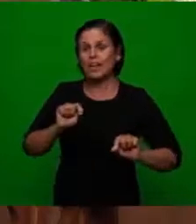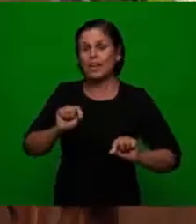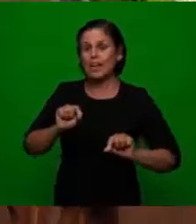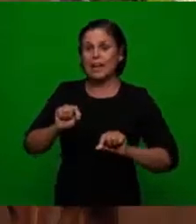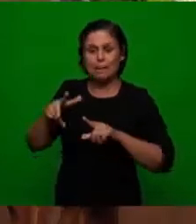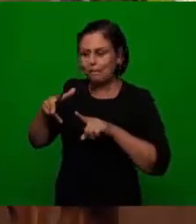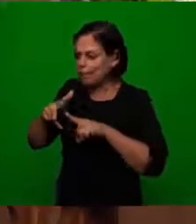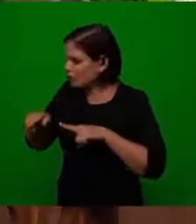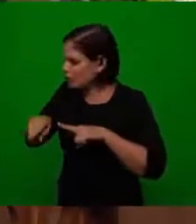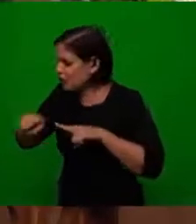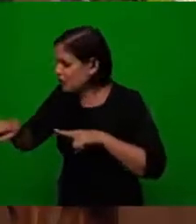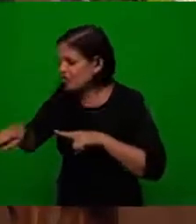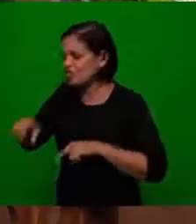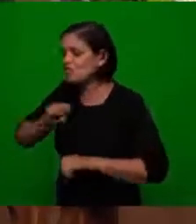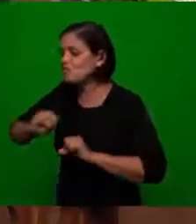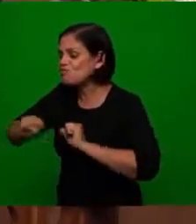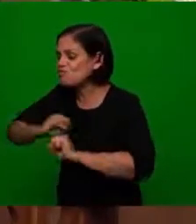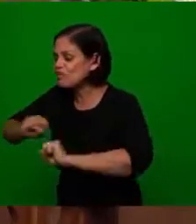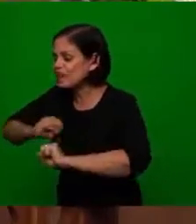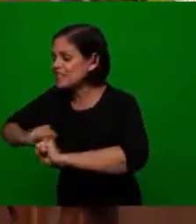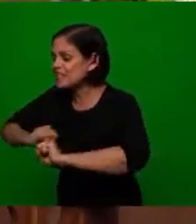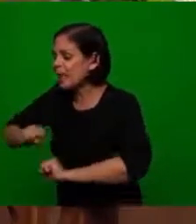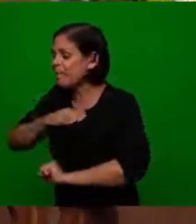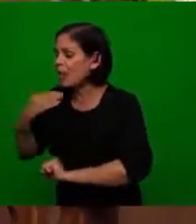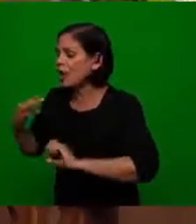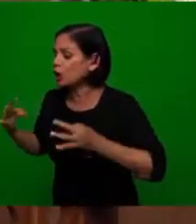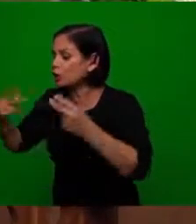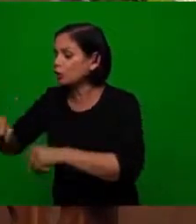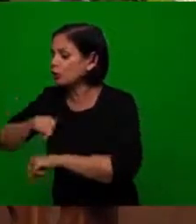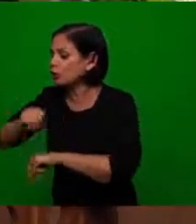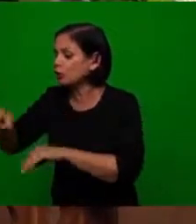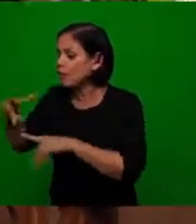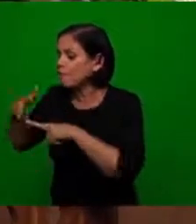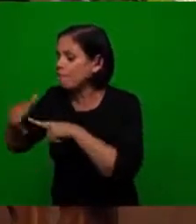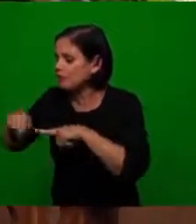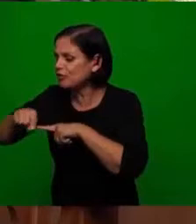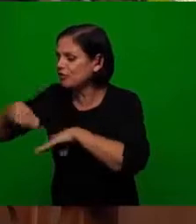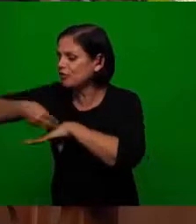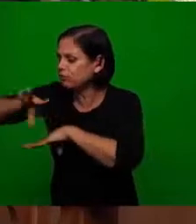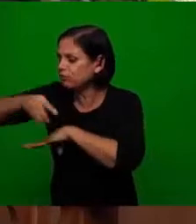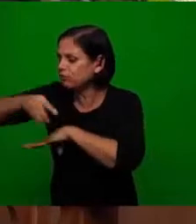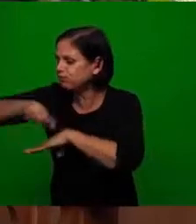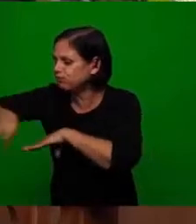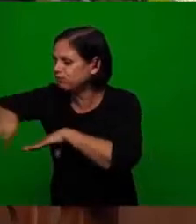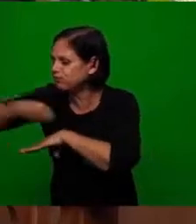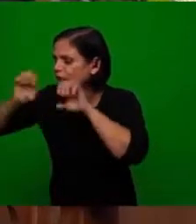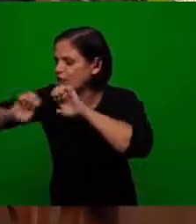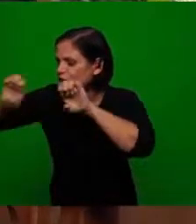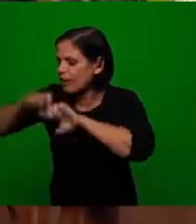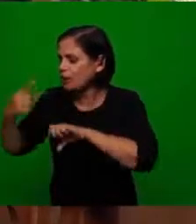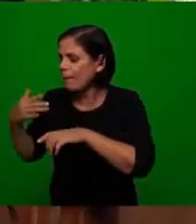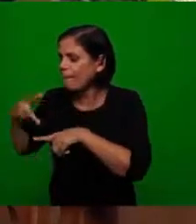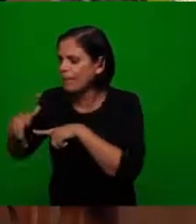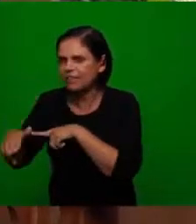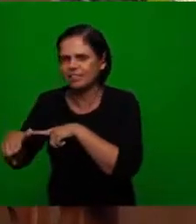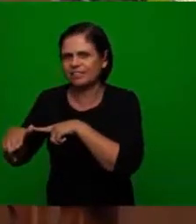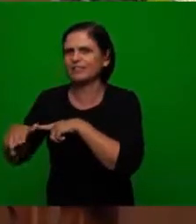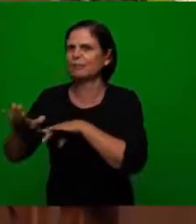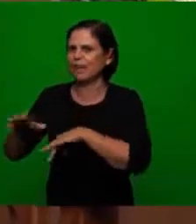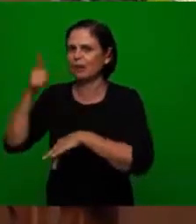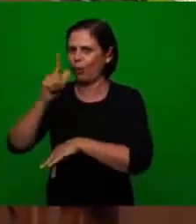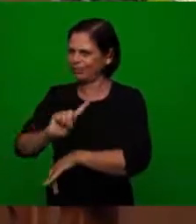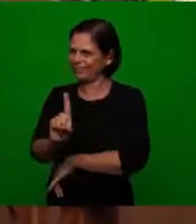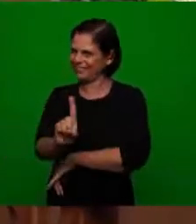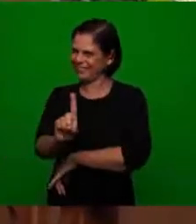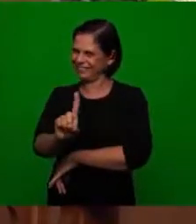the relaying of the word through the word so now let